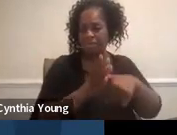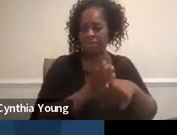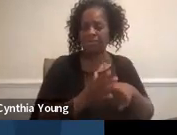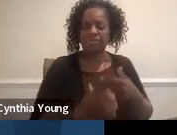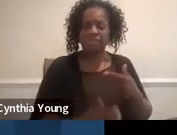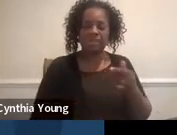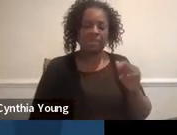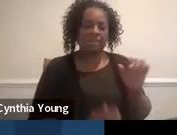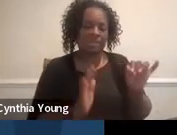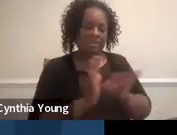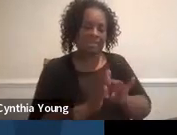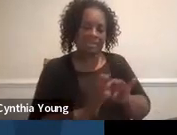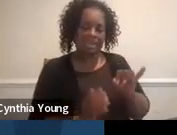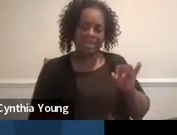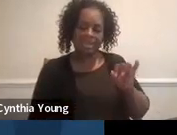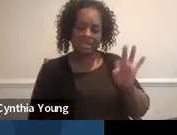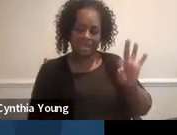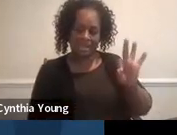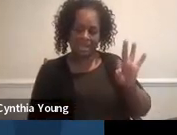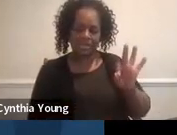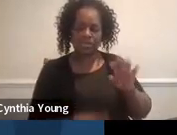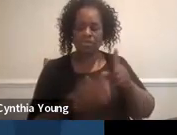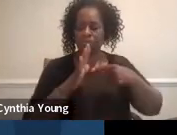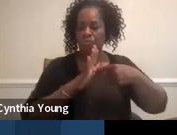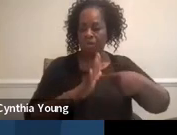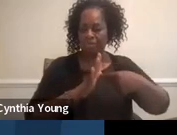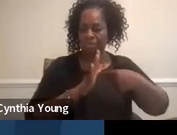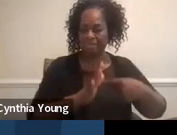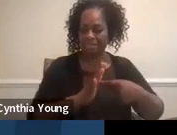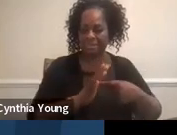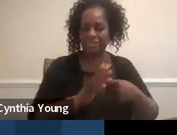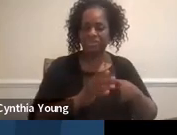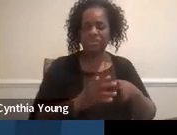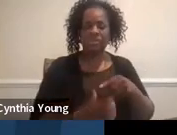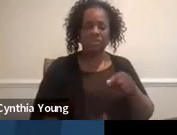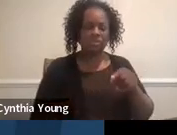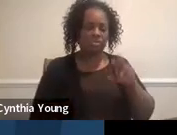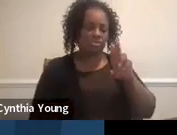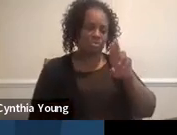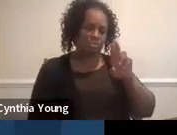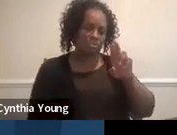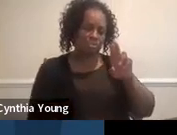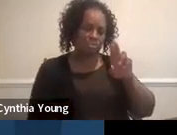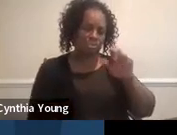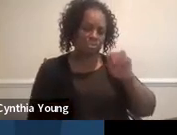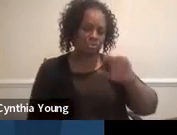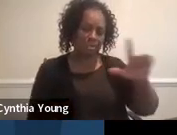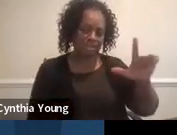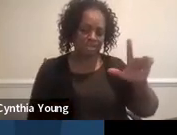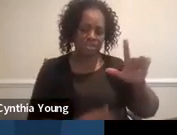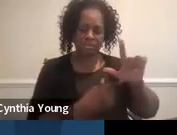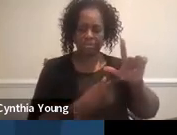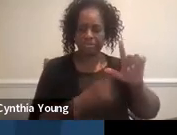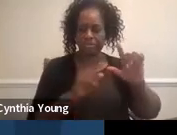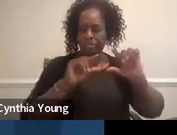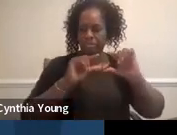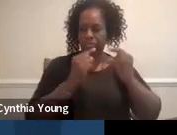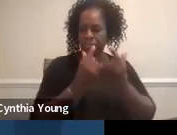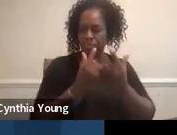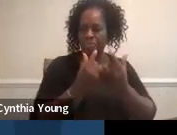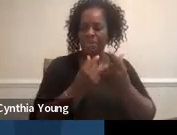disproportionate represent representation of racial ethnic groups due to inappropriate identification.